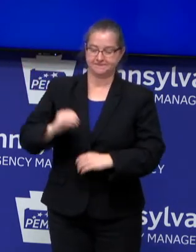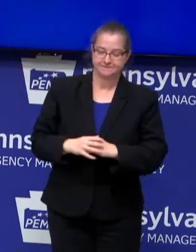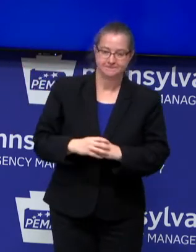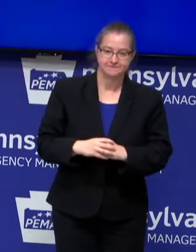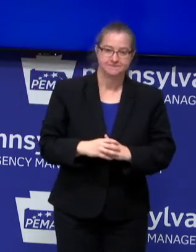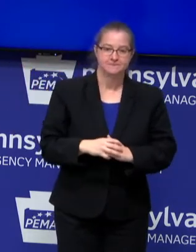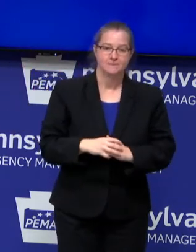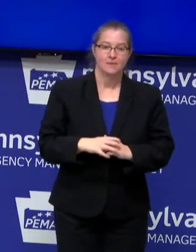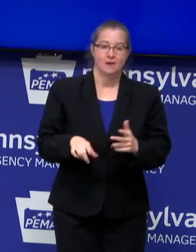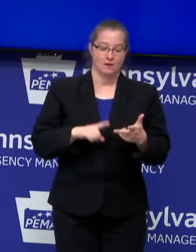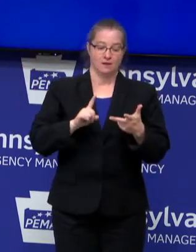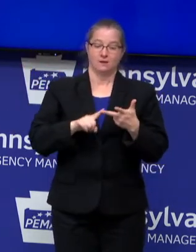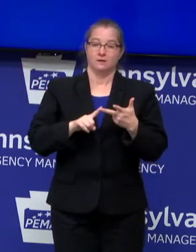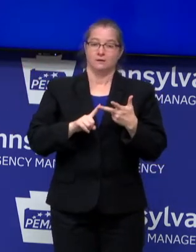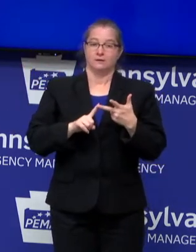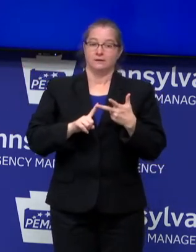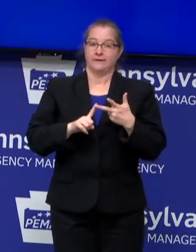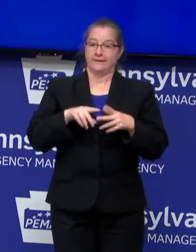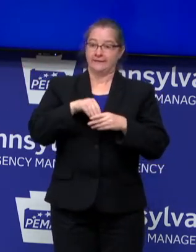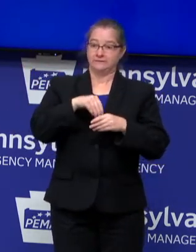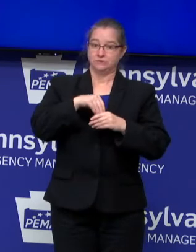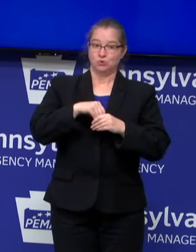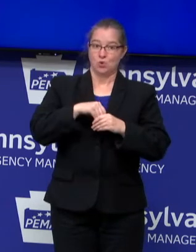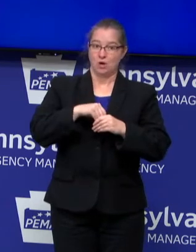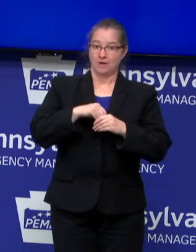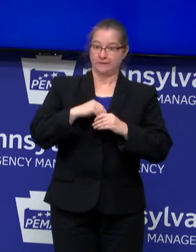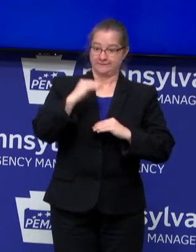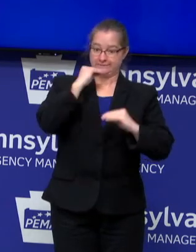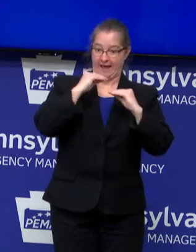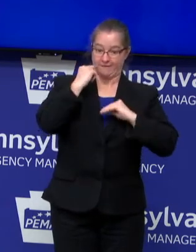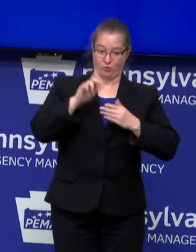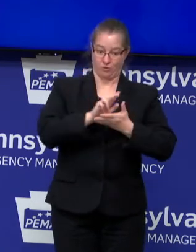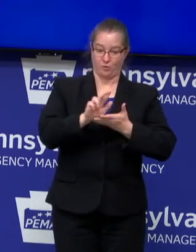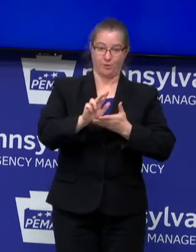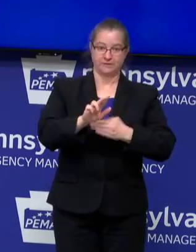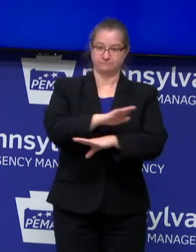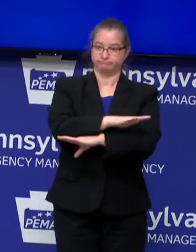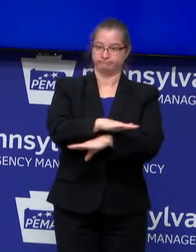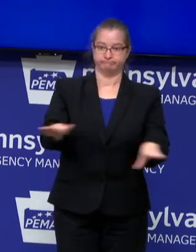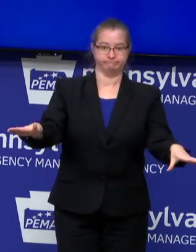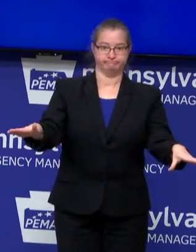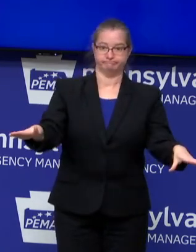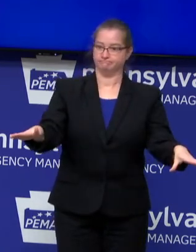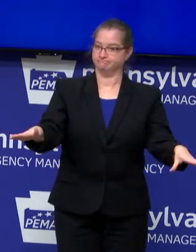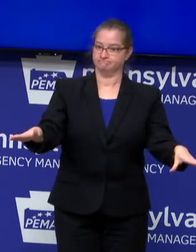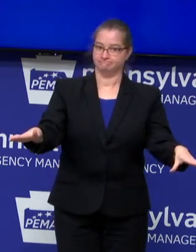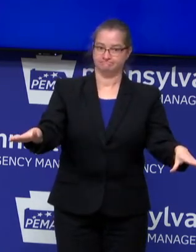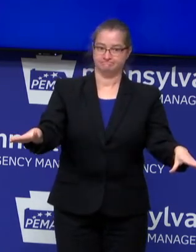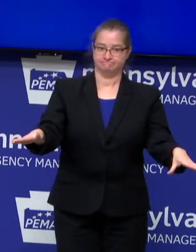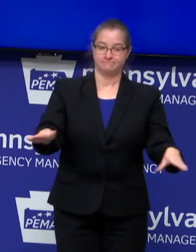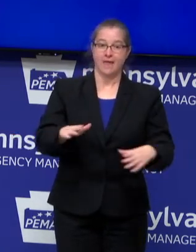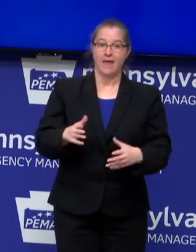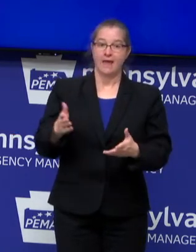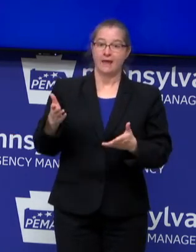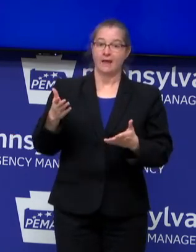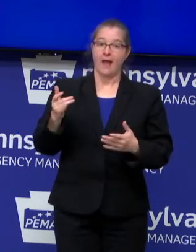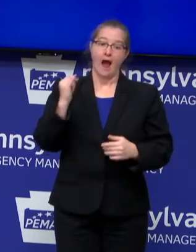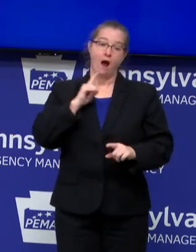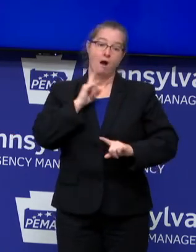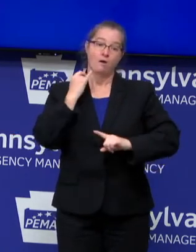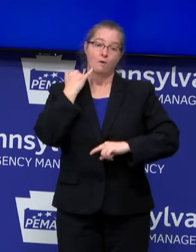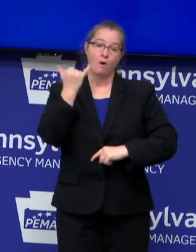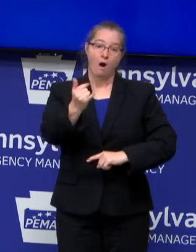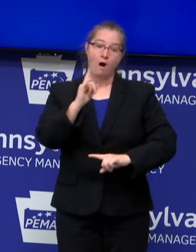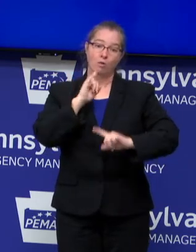Third, indoor dining for this three-week period will be suspended. Takeout delivery and outdoor